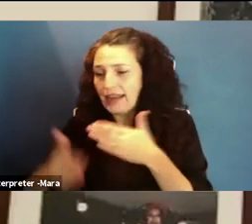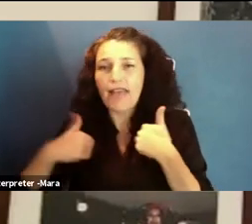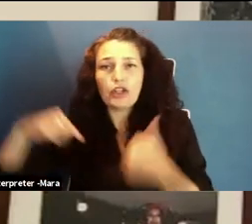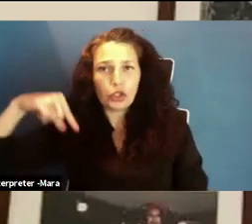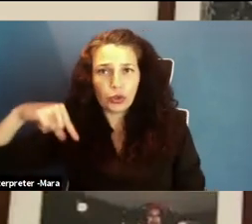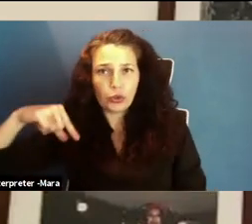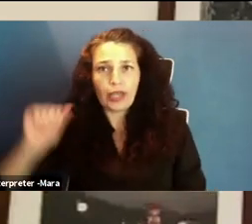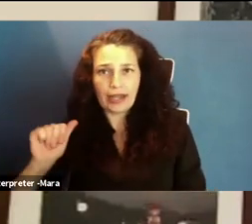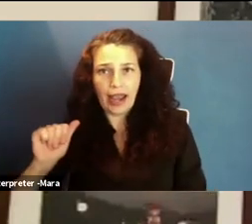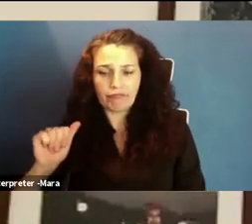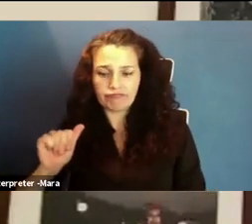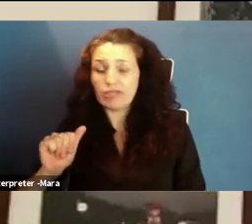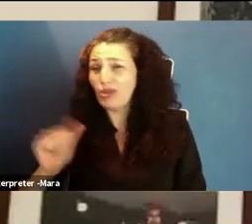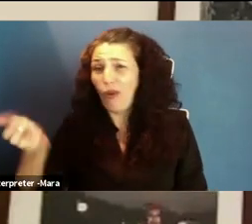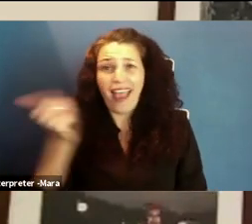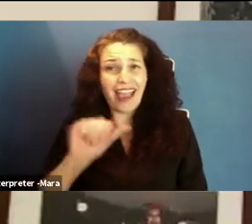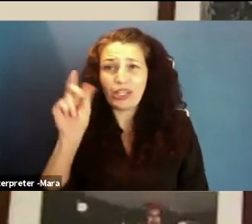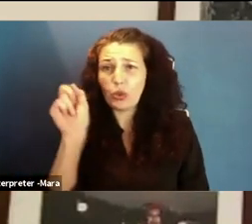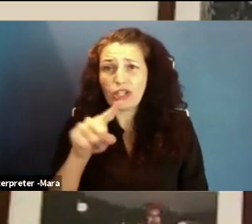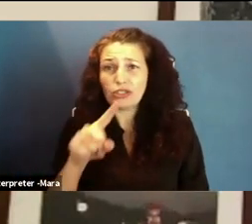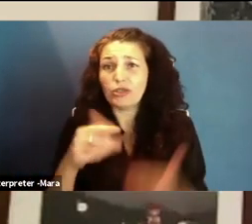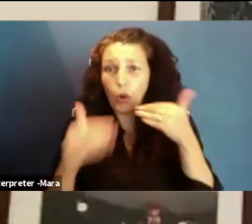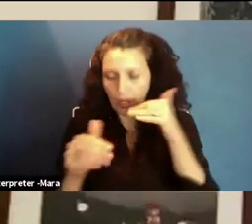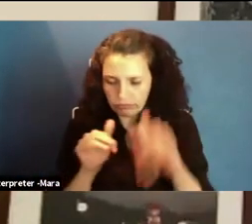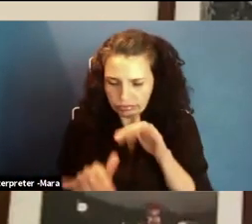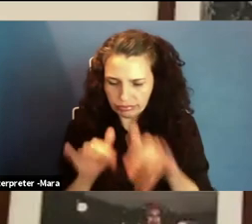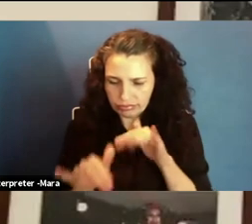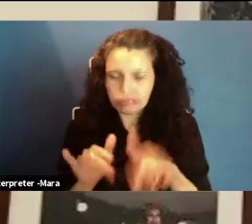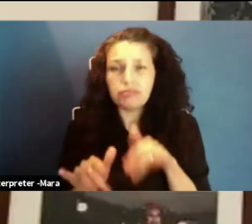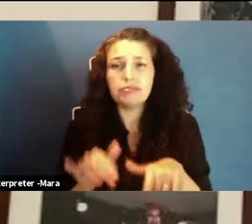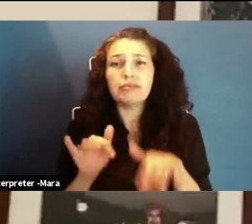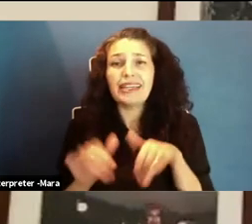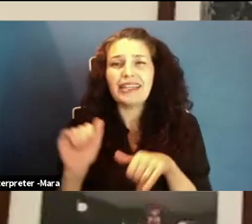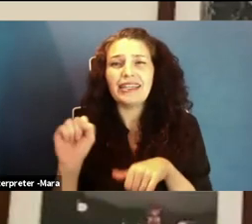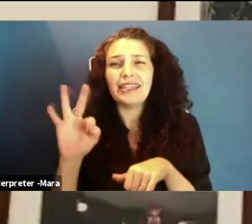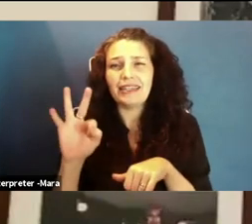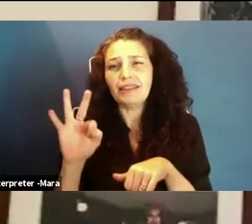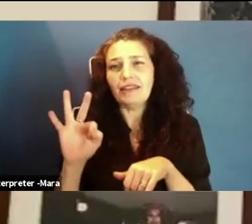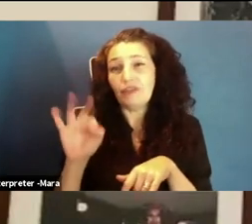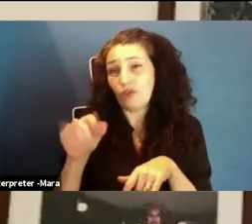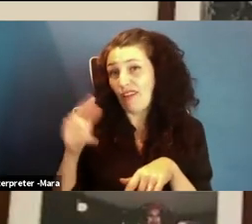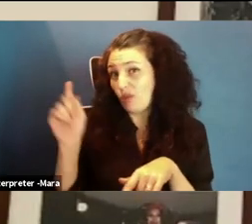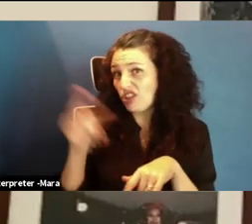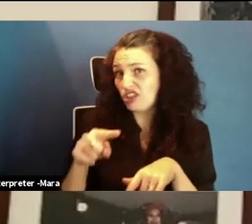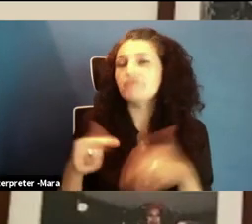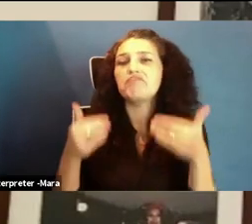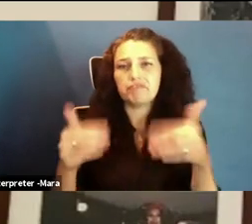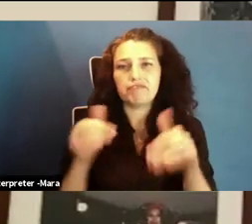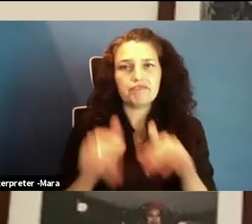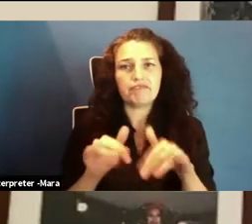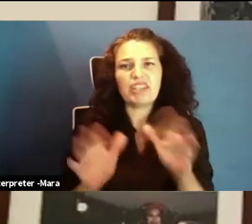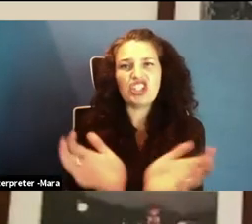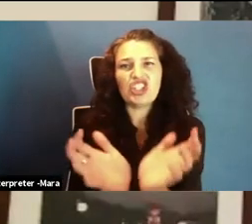post any of your questions, you know, in the chat. And once again, thank you to Craig